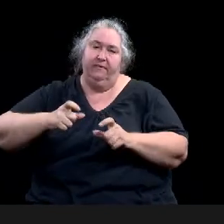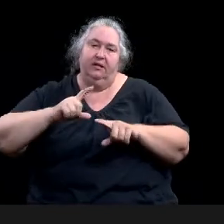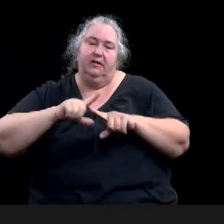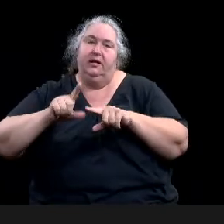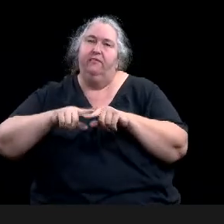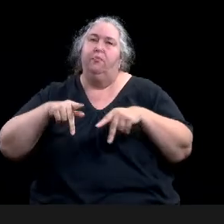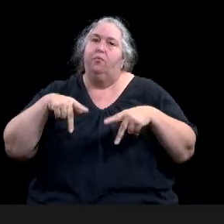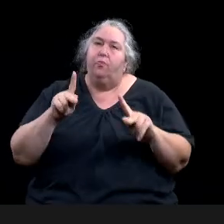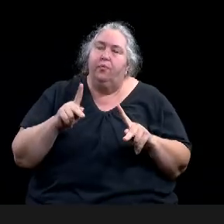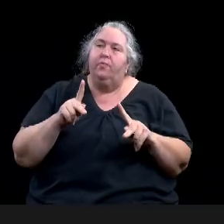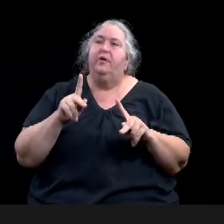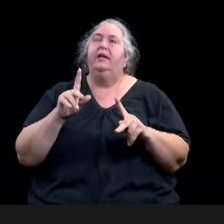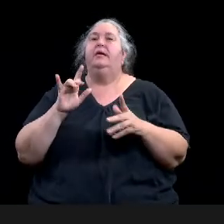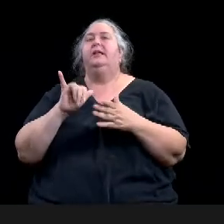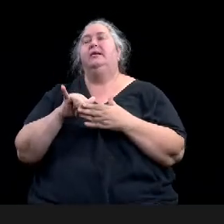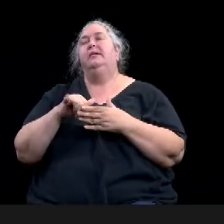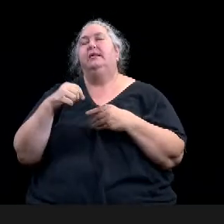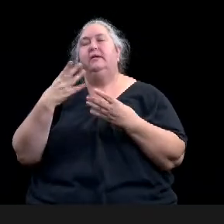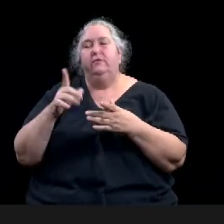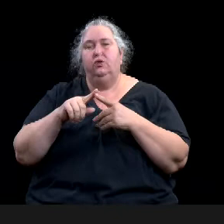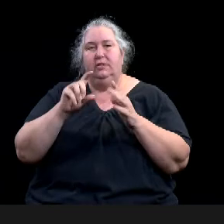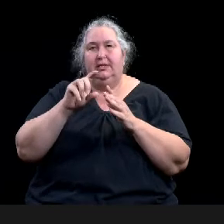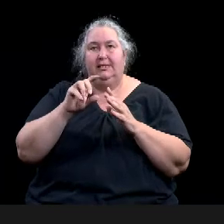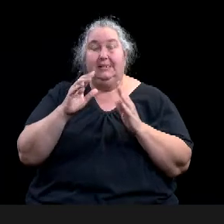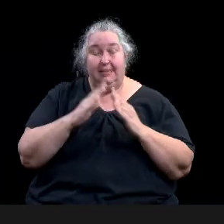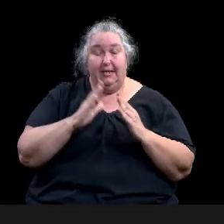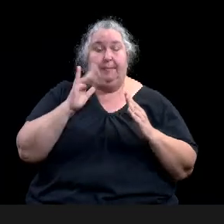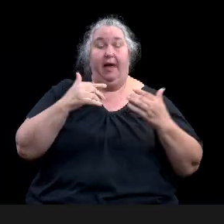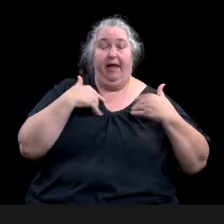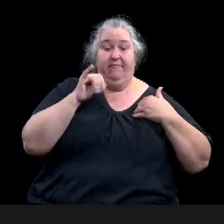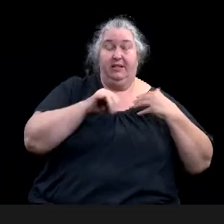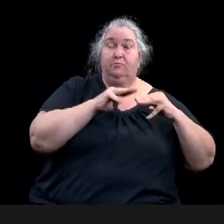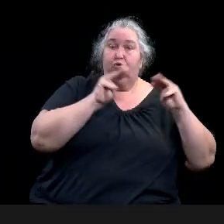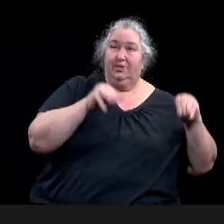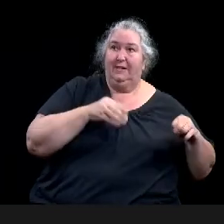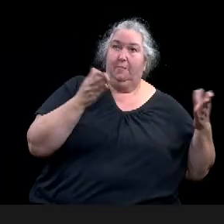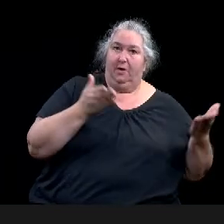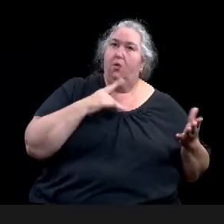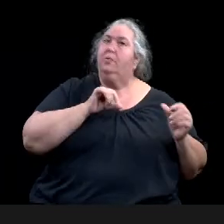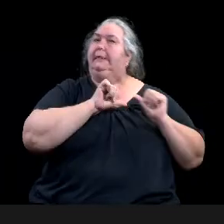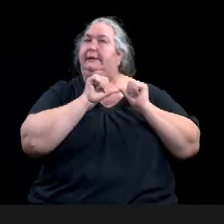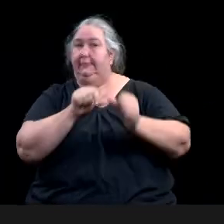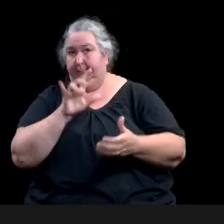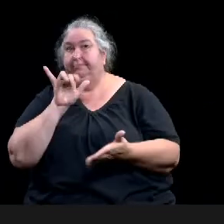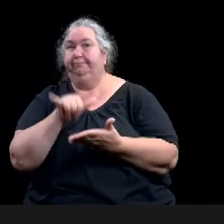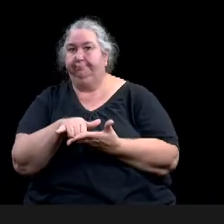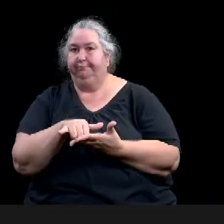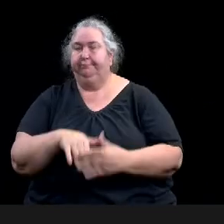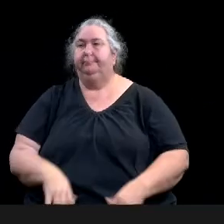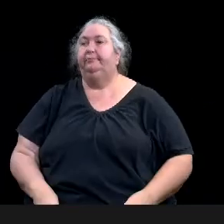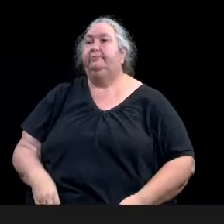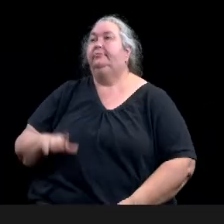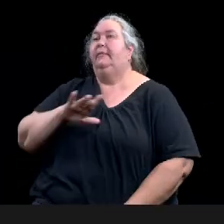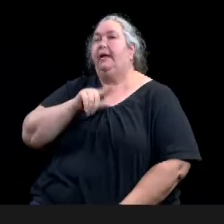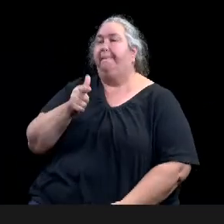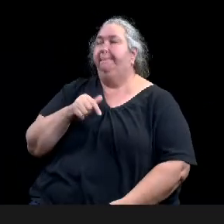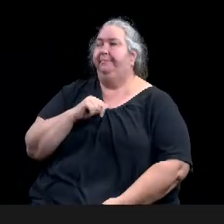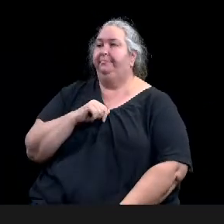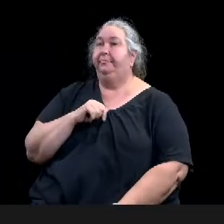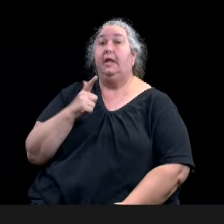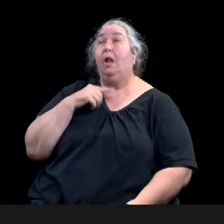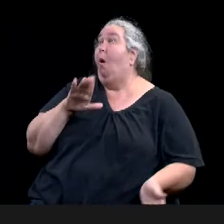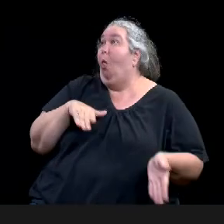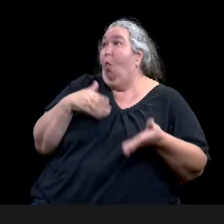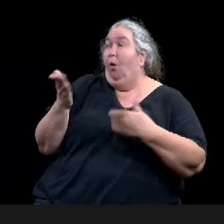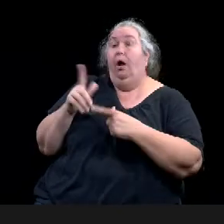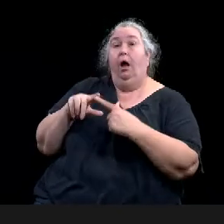I'm going to turn it over to Matthew now, who, uh, headed up the study that these five firms did and let him go into the details